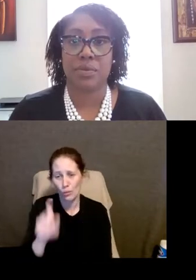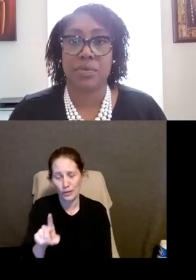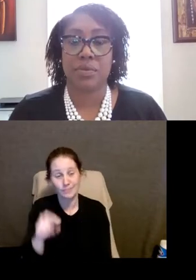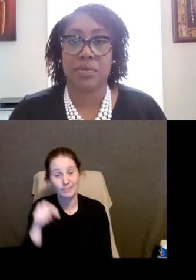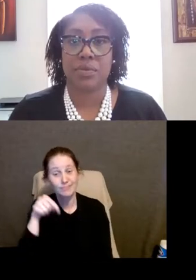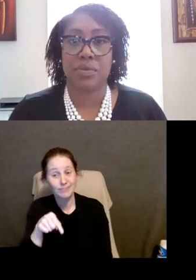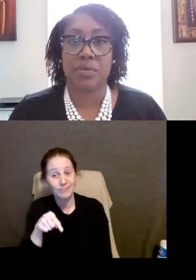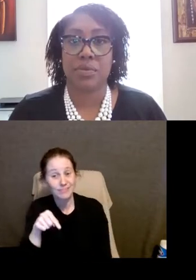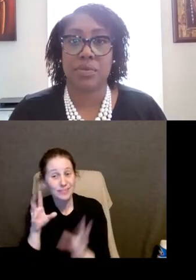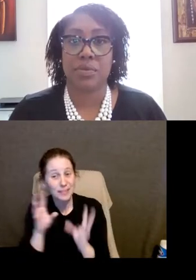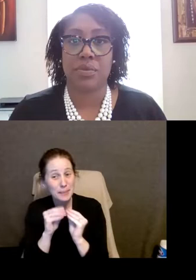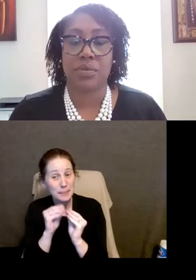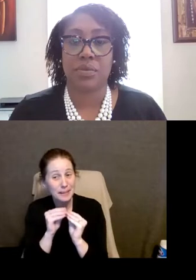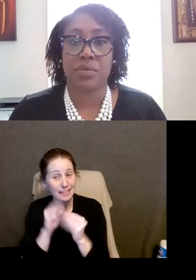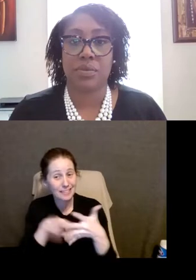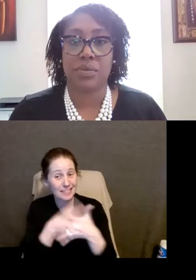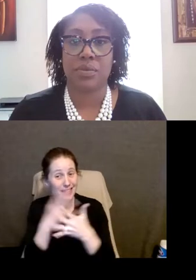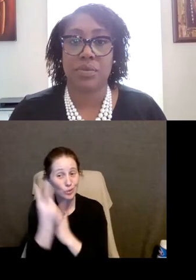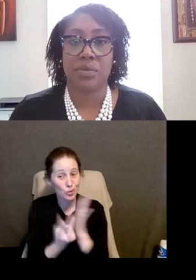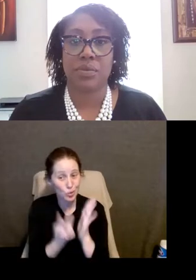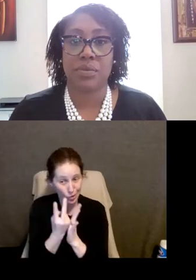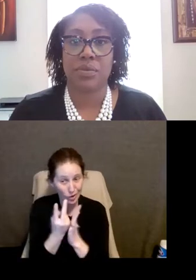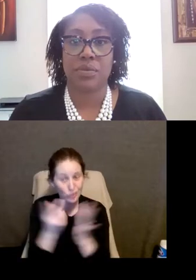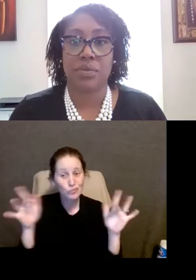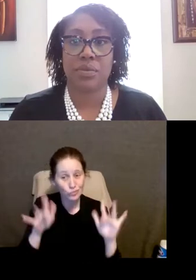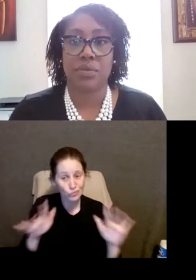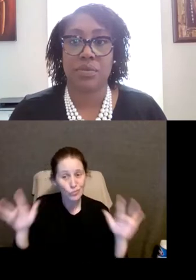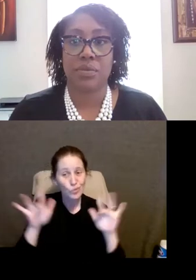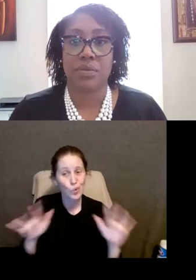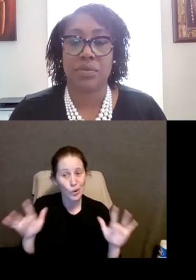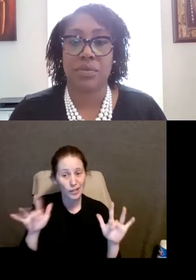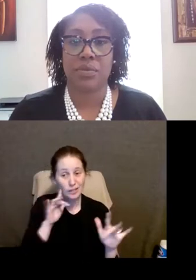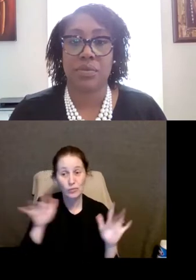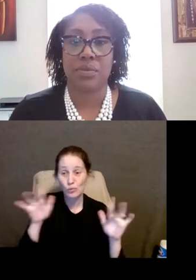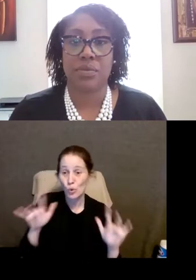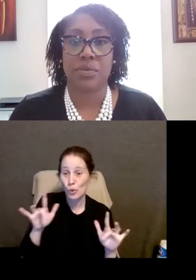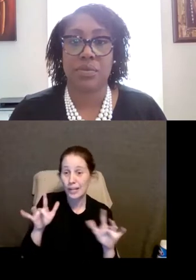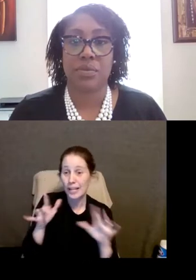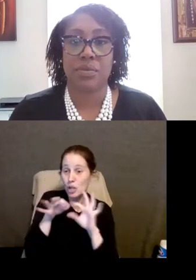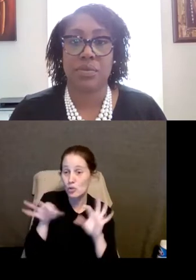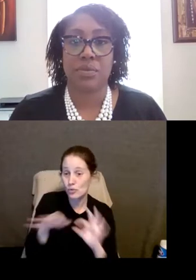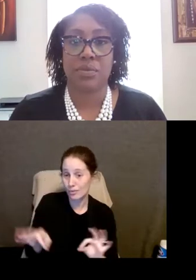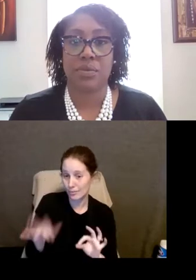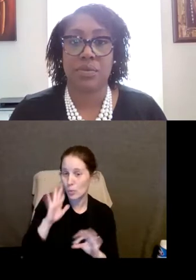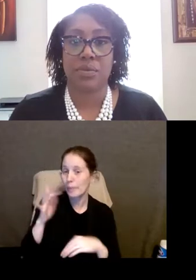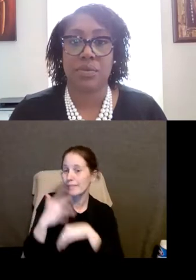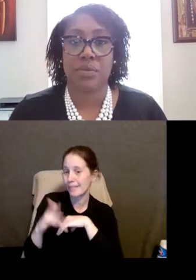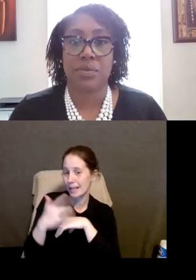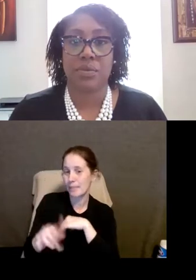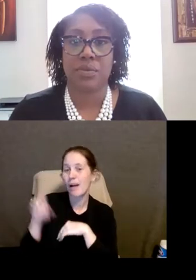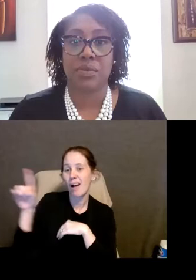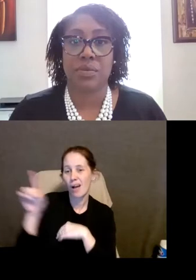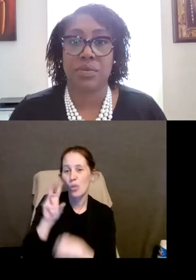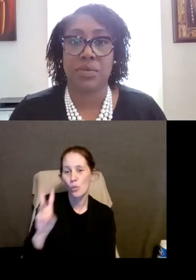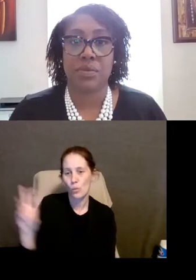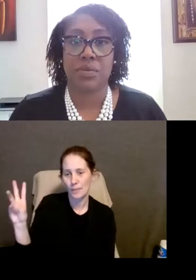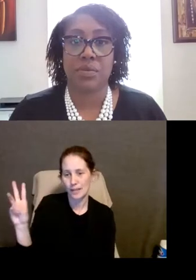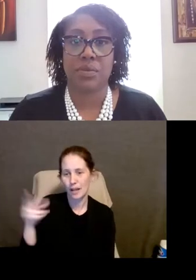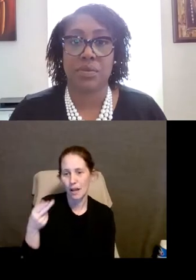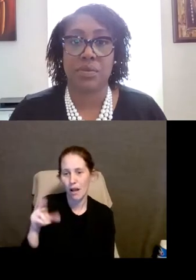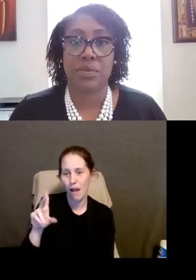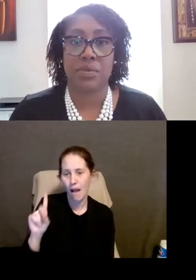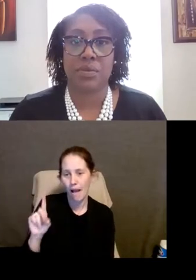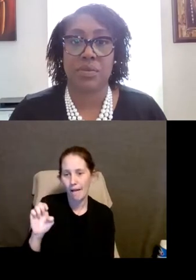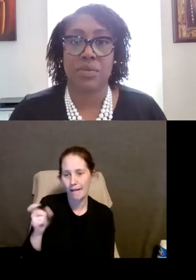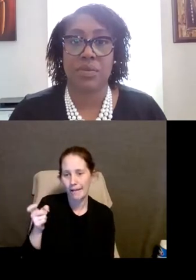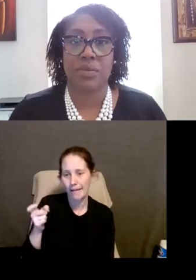is scheduled for two hours and is being recorded. The recording and the transcript will be made available on the NAFTA website on HUD Exchange along